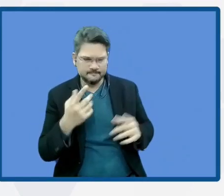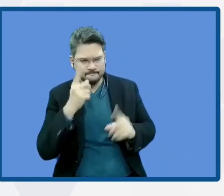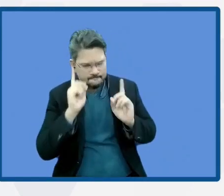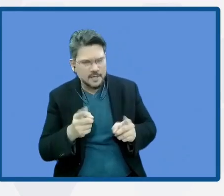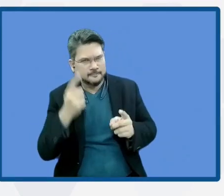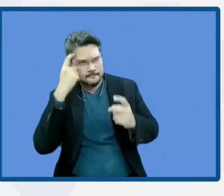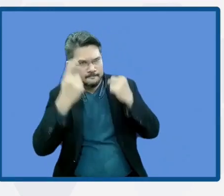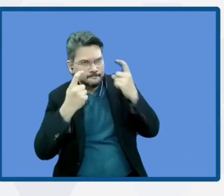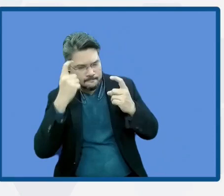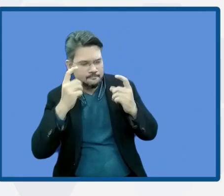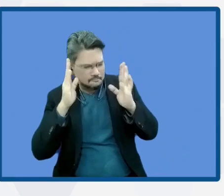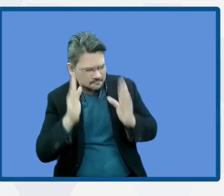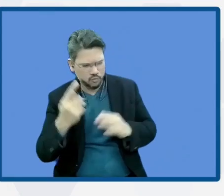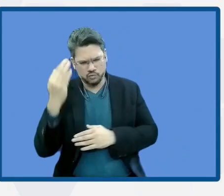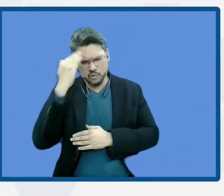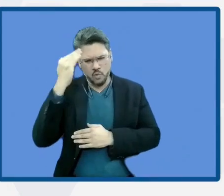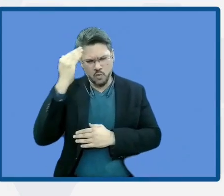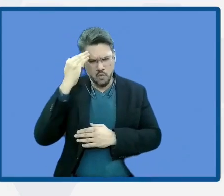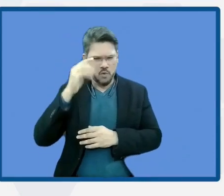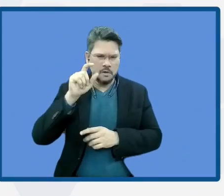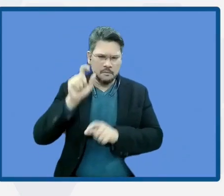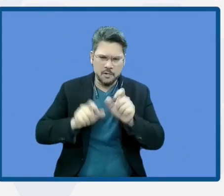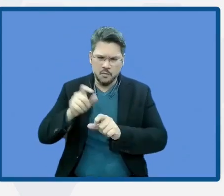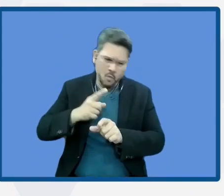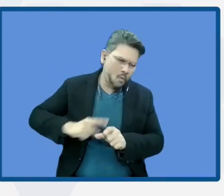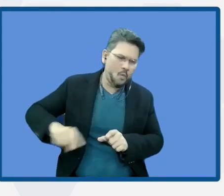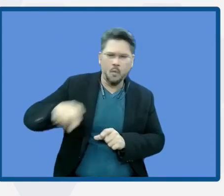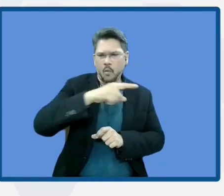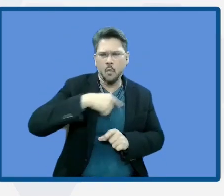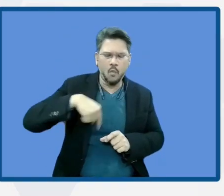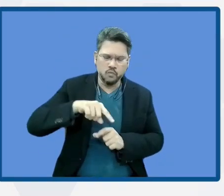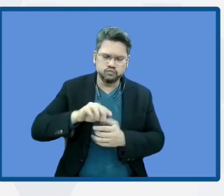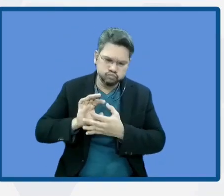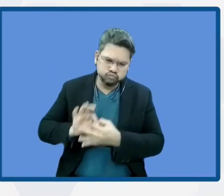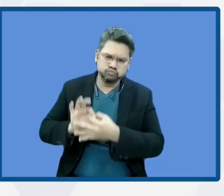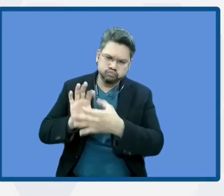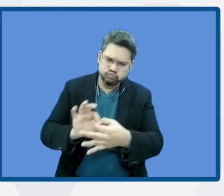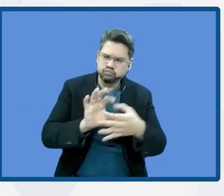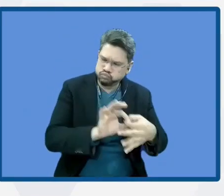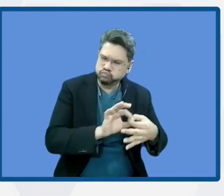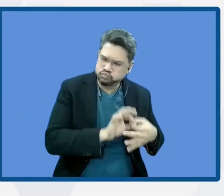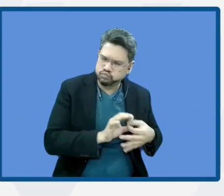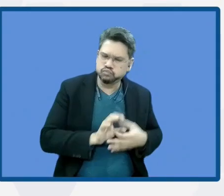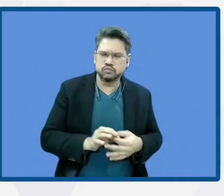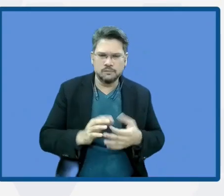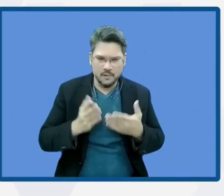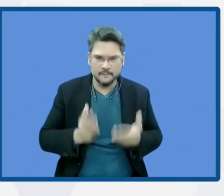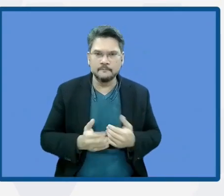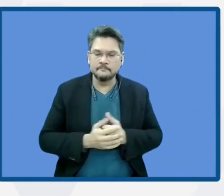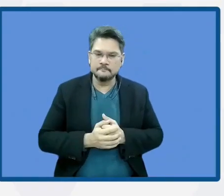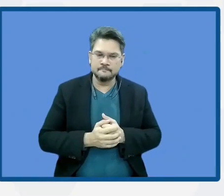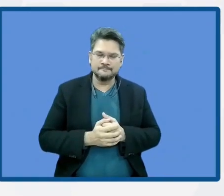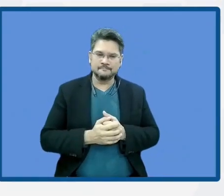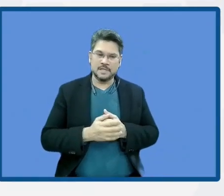And we are going to achieve our goal starting from the local level when they